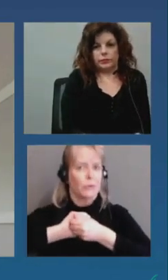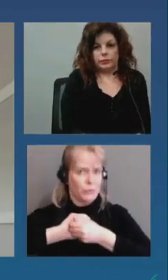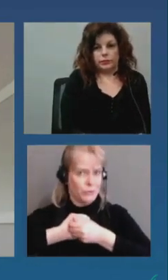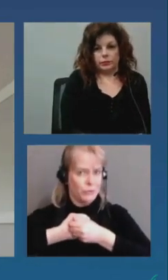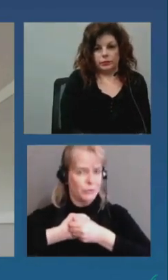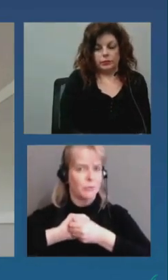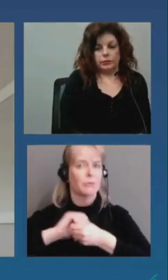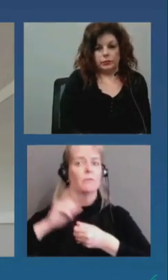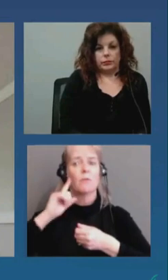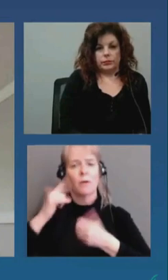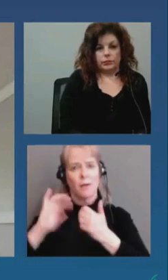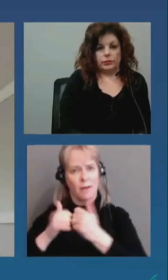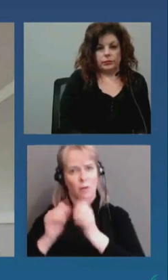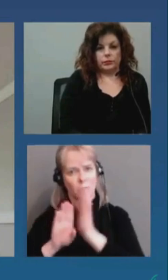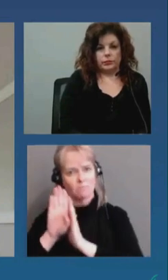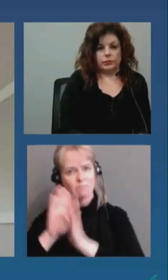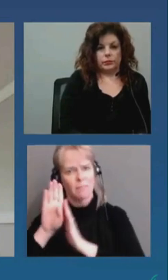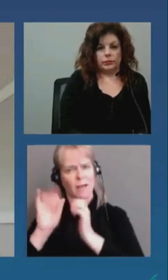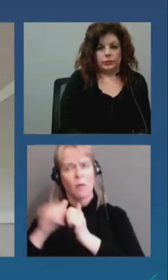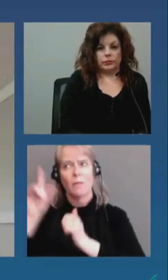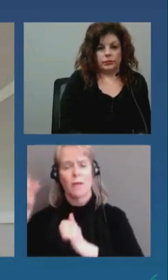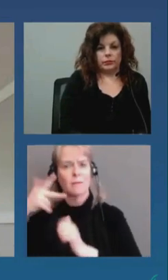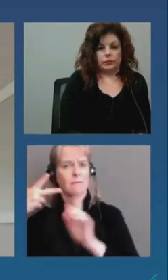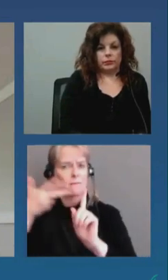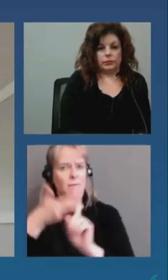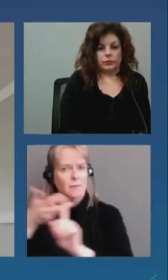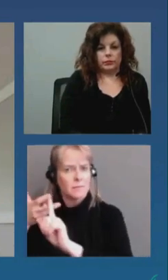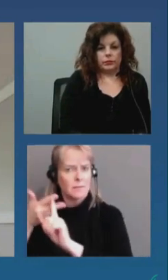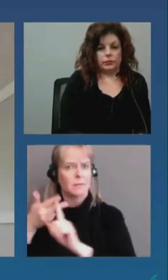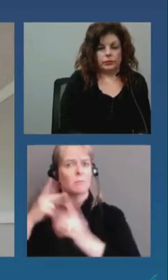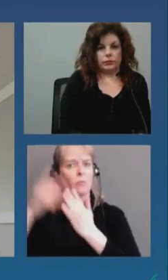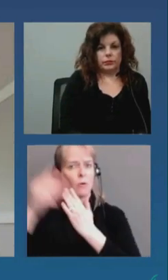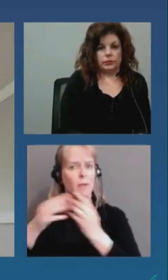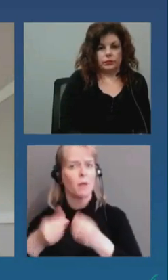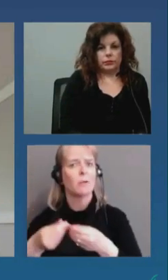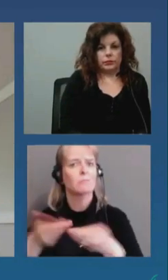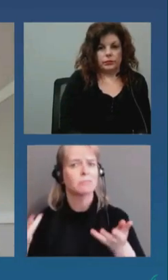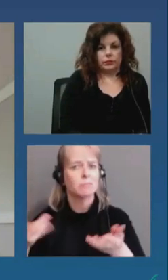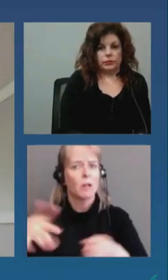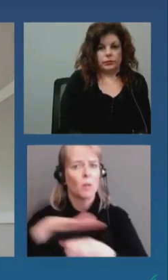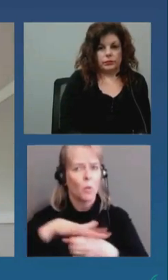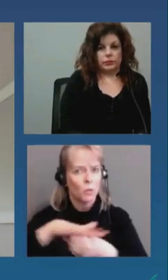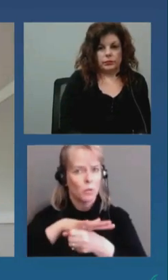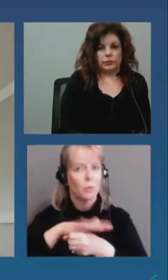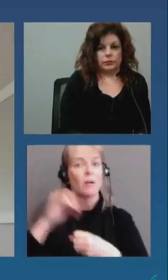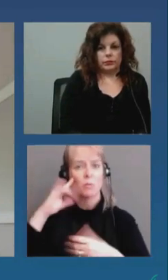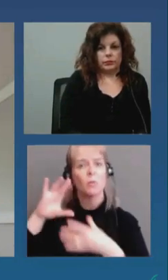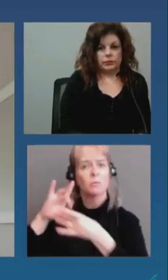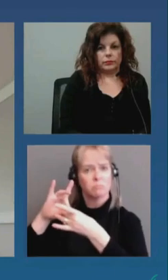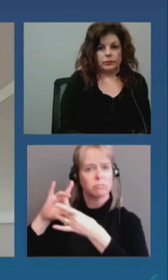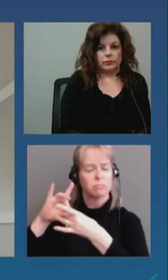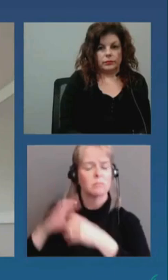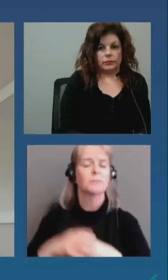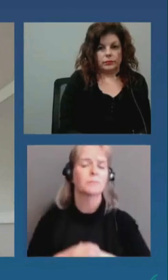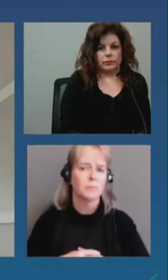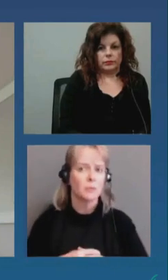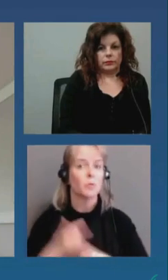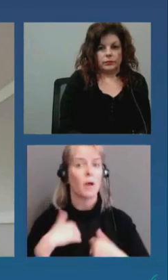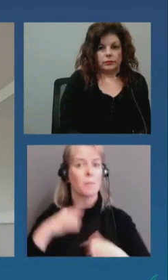provincial direction is going to be implemented locally. And, you know, I'm part of a group that has a conversation with